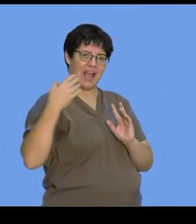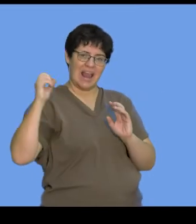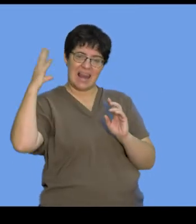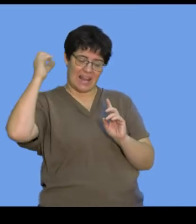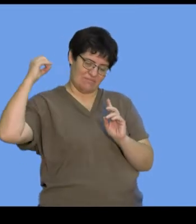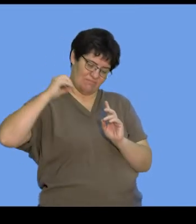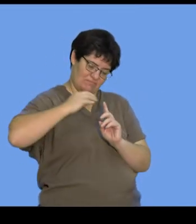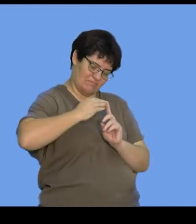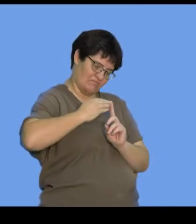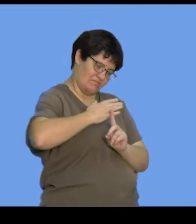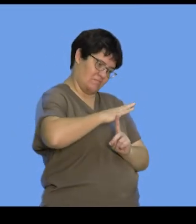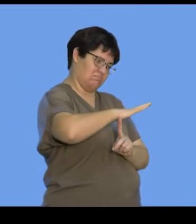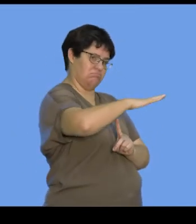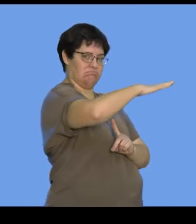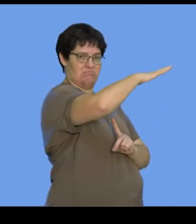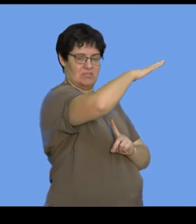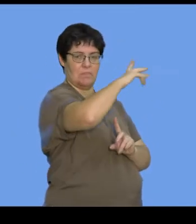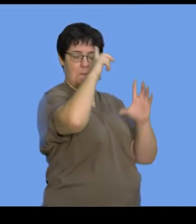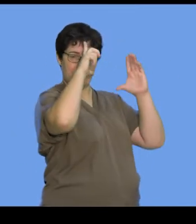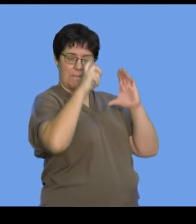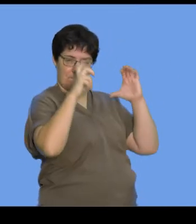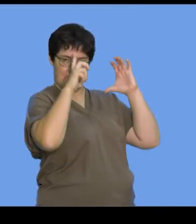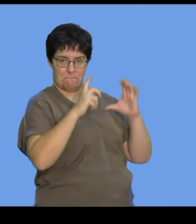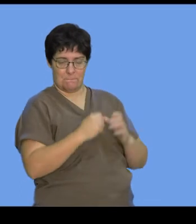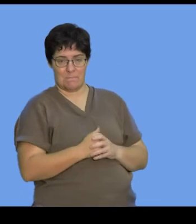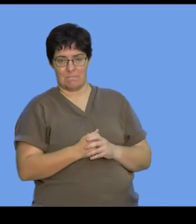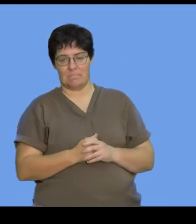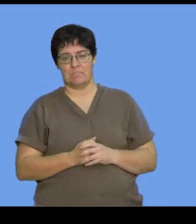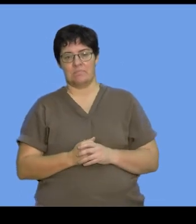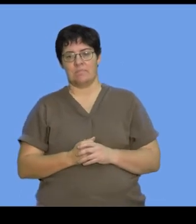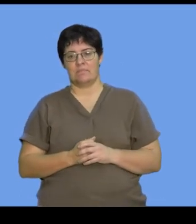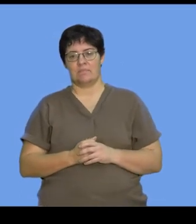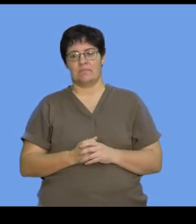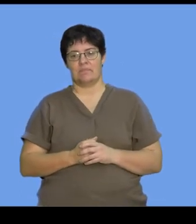as it passed through. And this was photographed and created as an x-ray image.